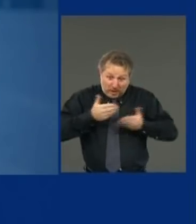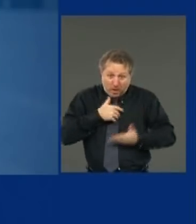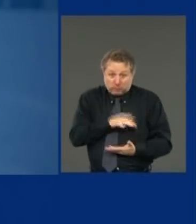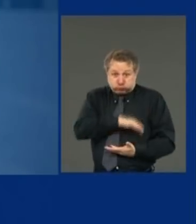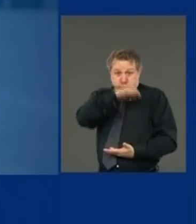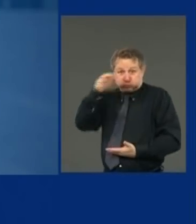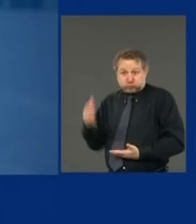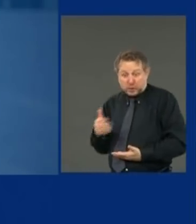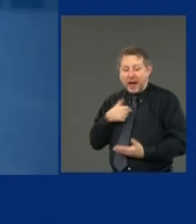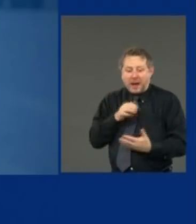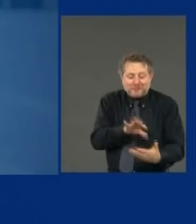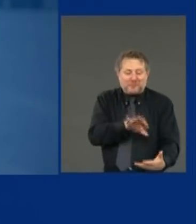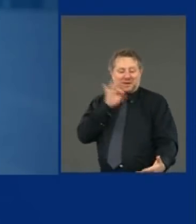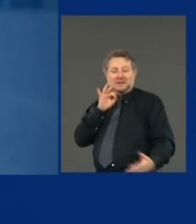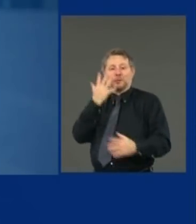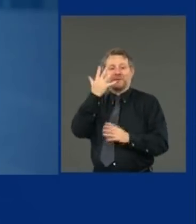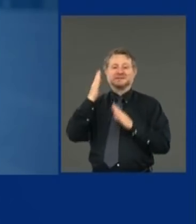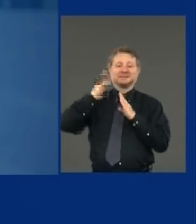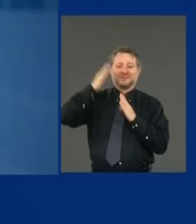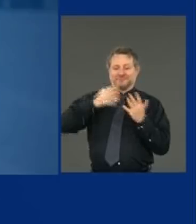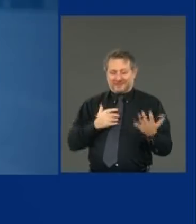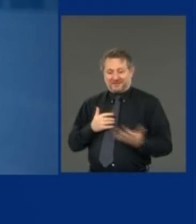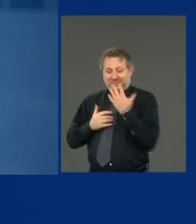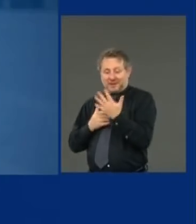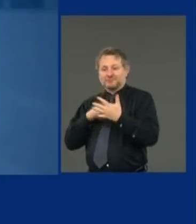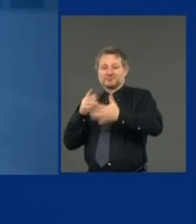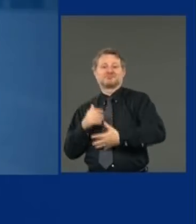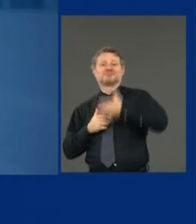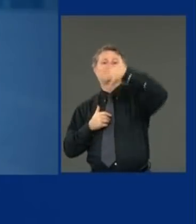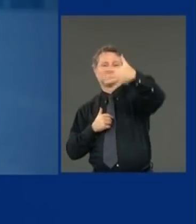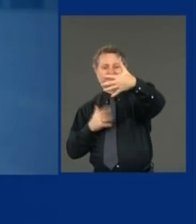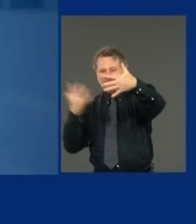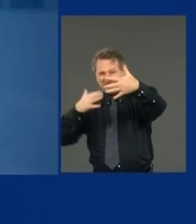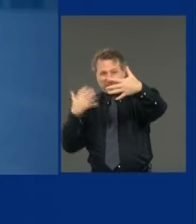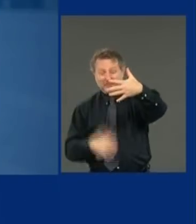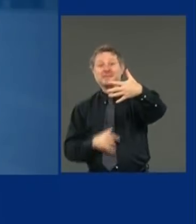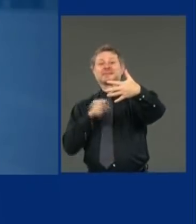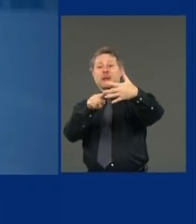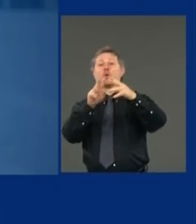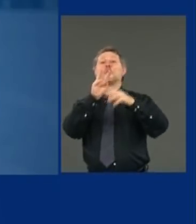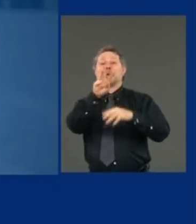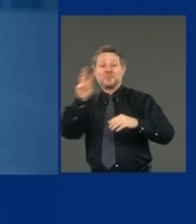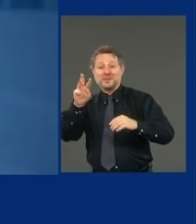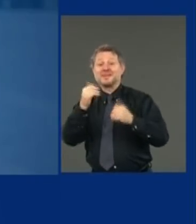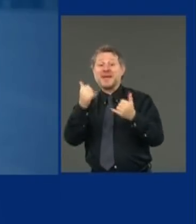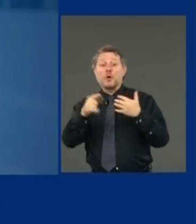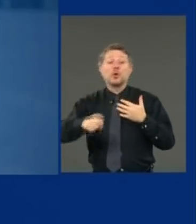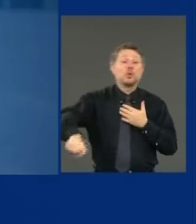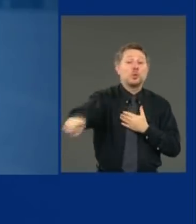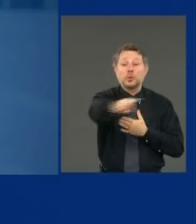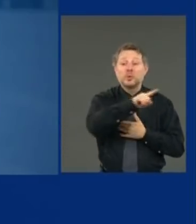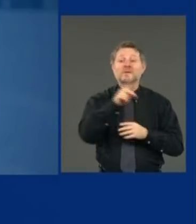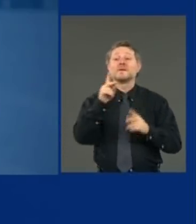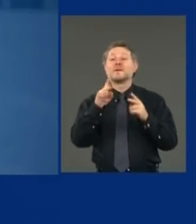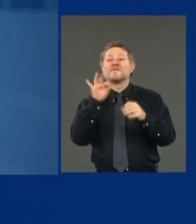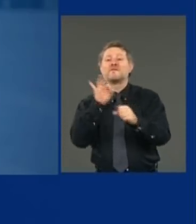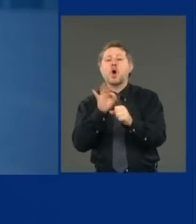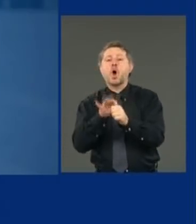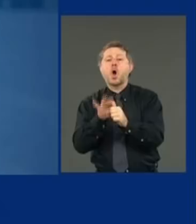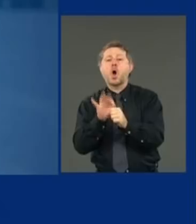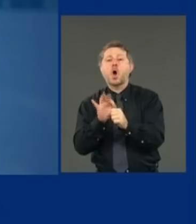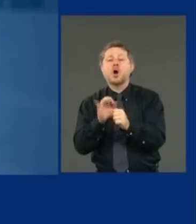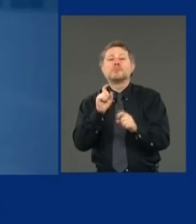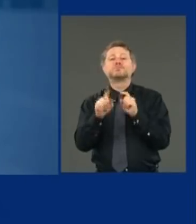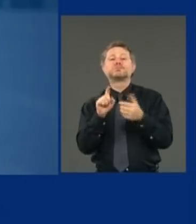five were picked. Five finalists. People could then vote on the five finalists. The